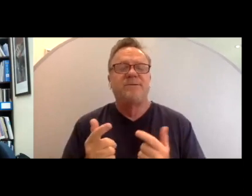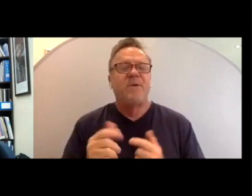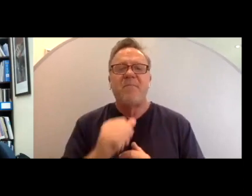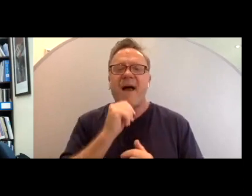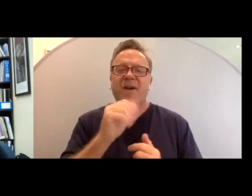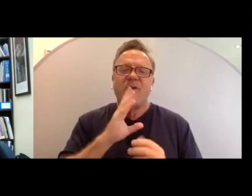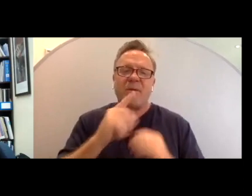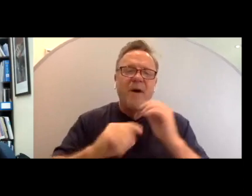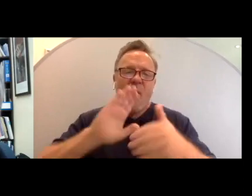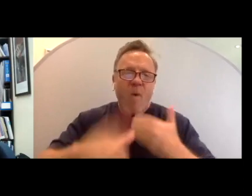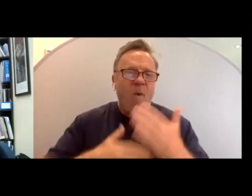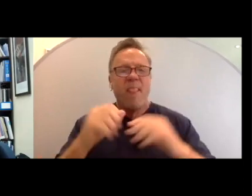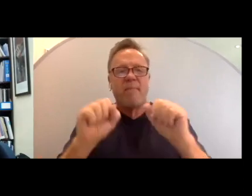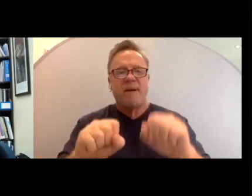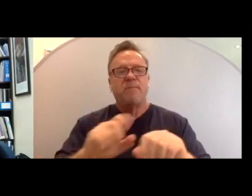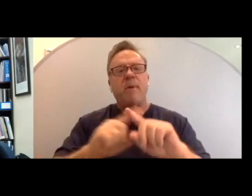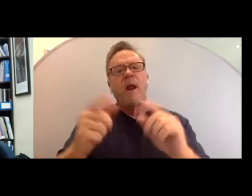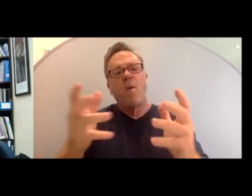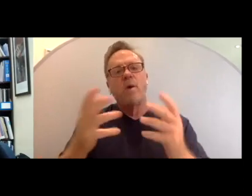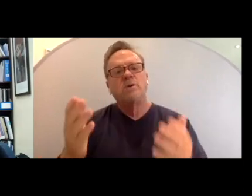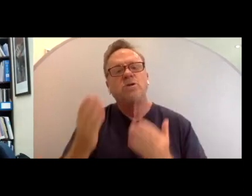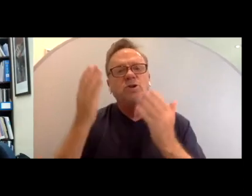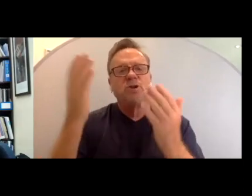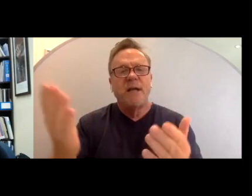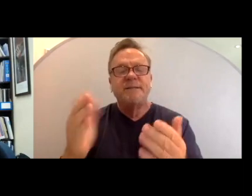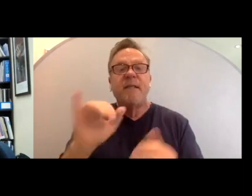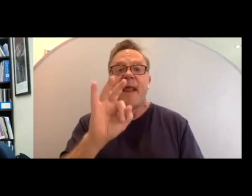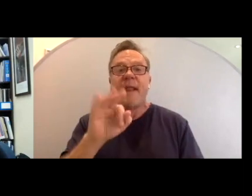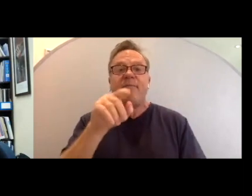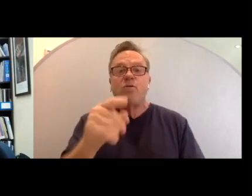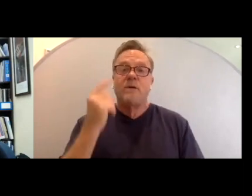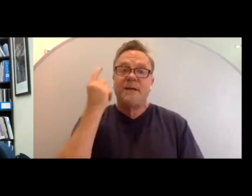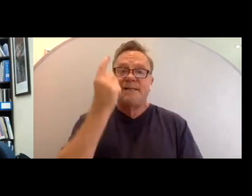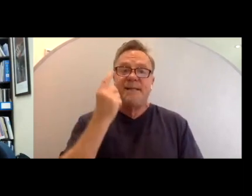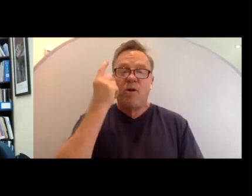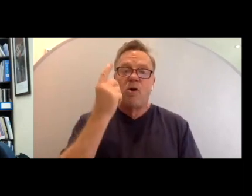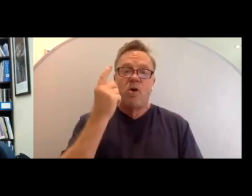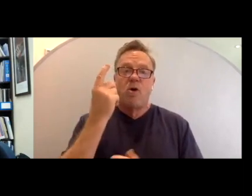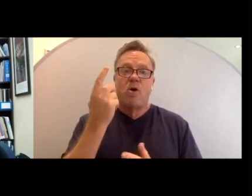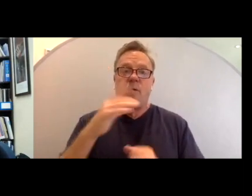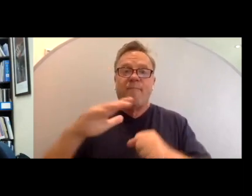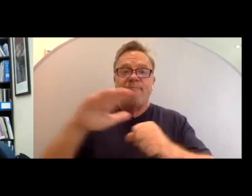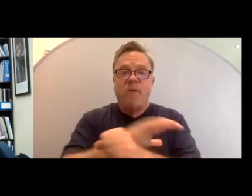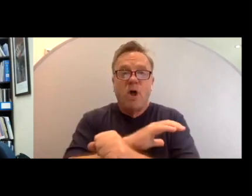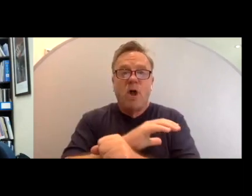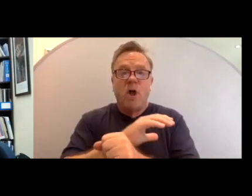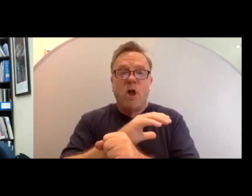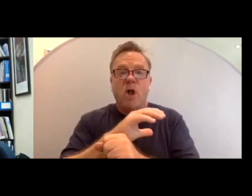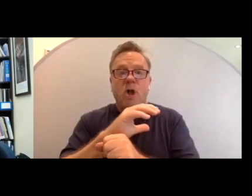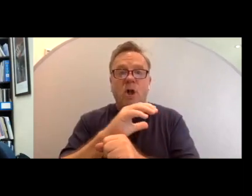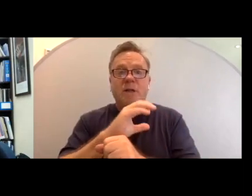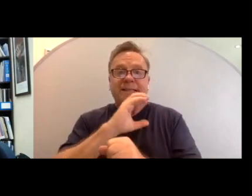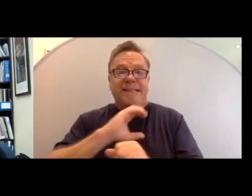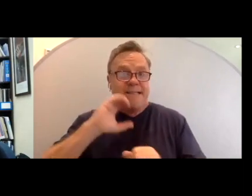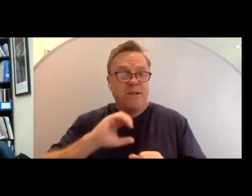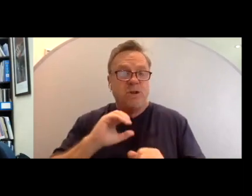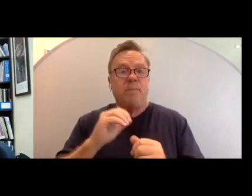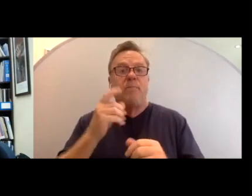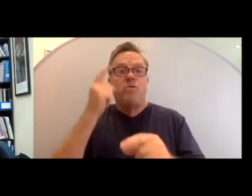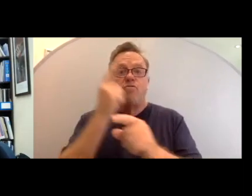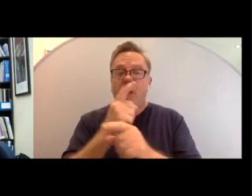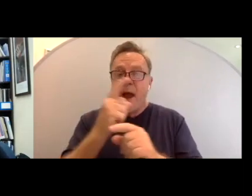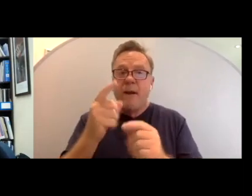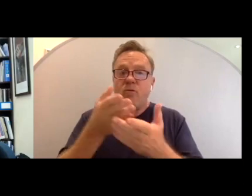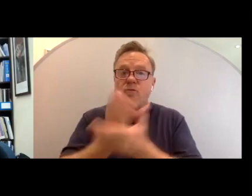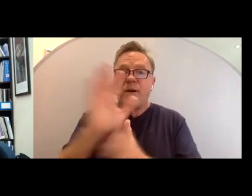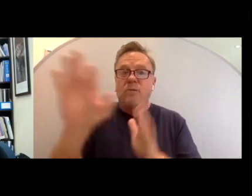all the possibilities, but I just want to suggest, if you were to consider full citizenship, the right to choose in this area,